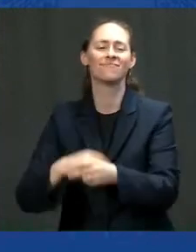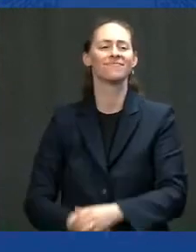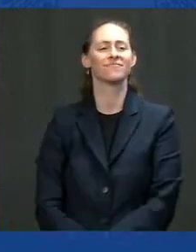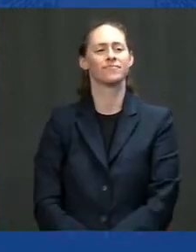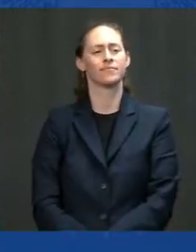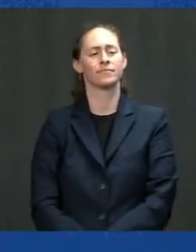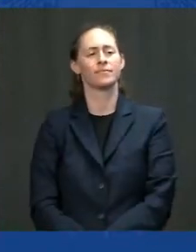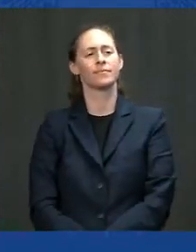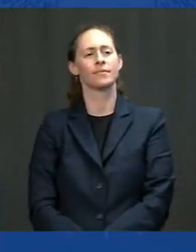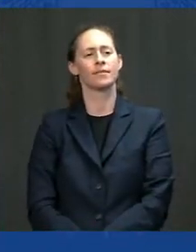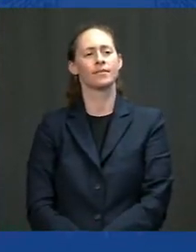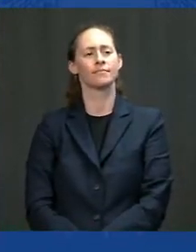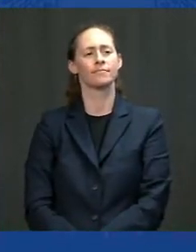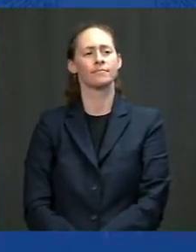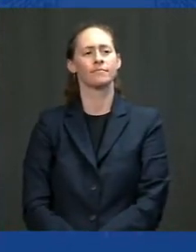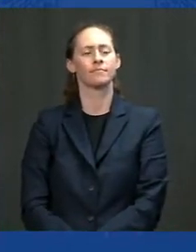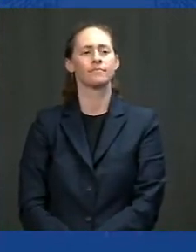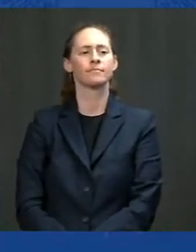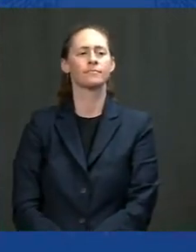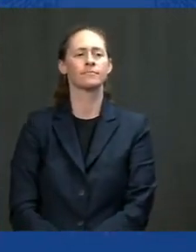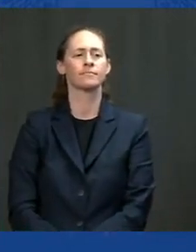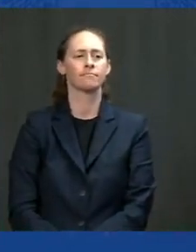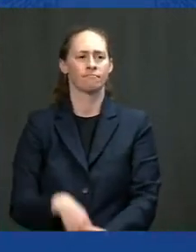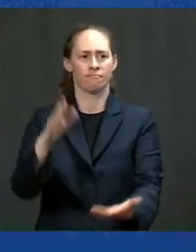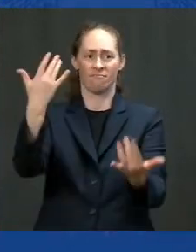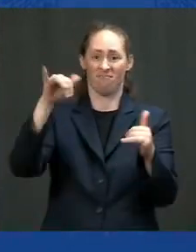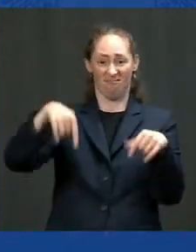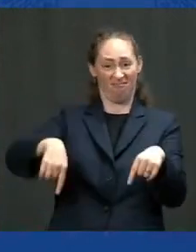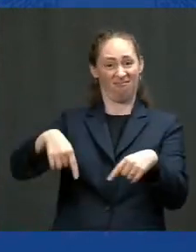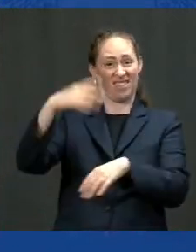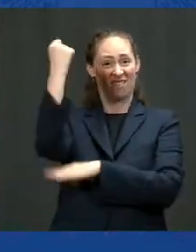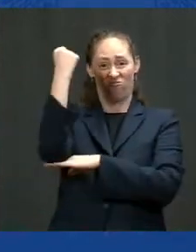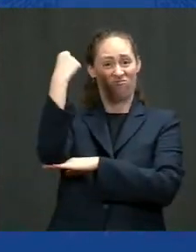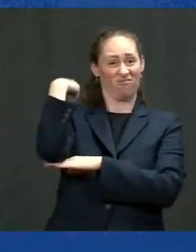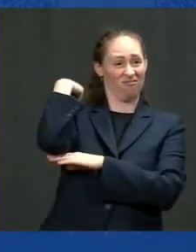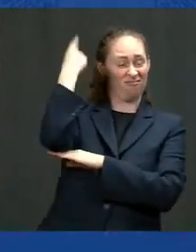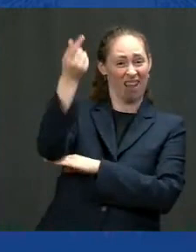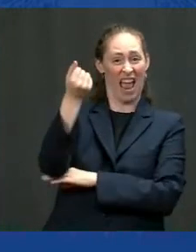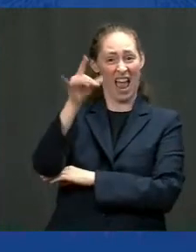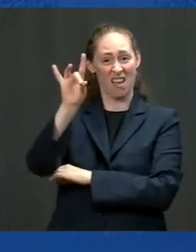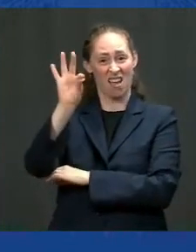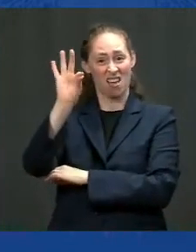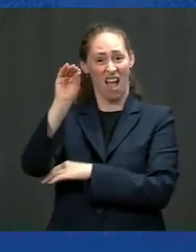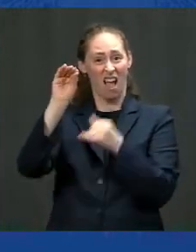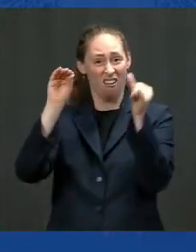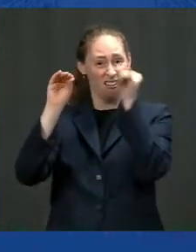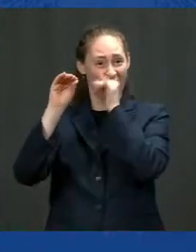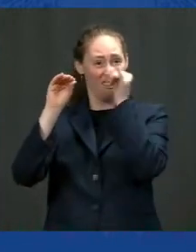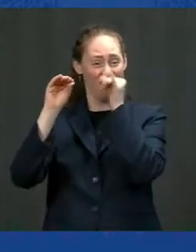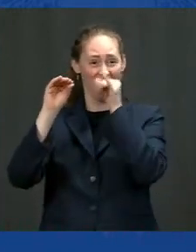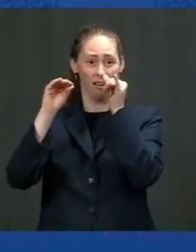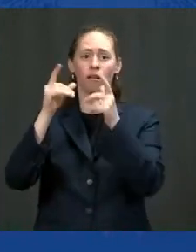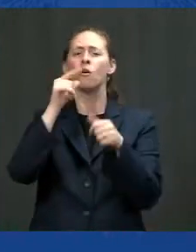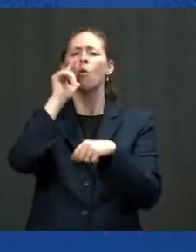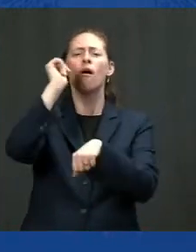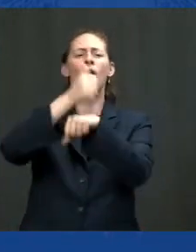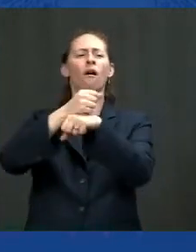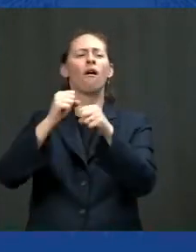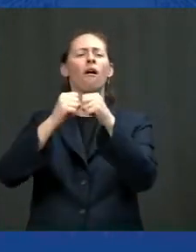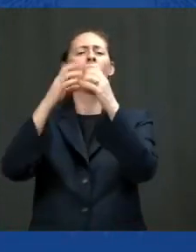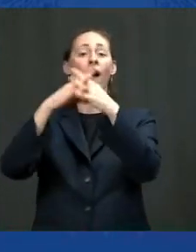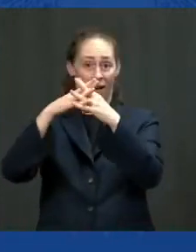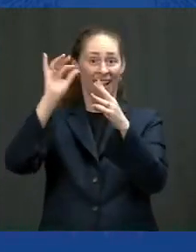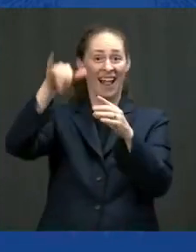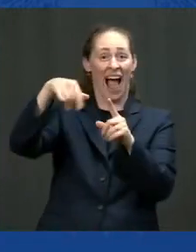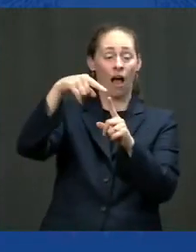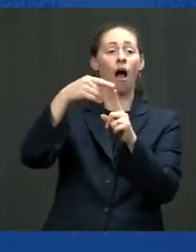american company in 1890 but things really didn't get off the ground until four years later when he brought